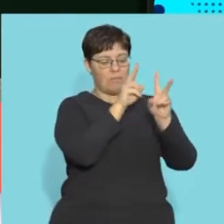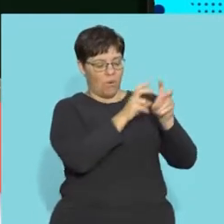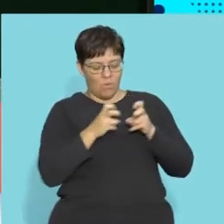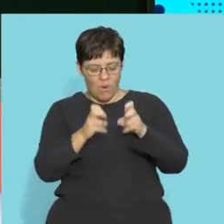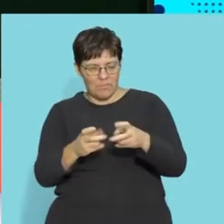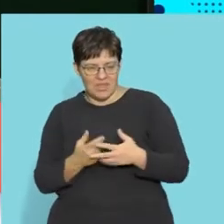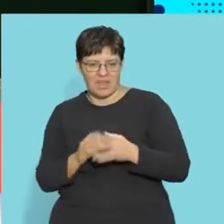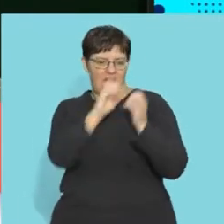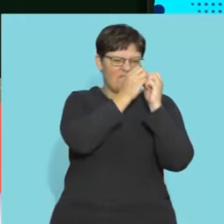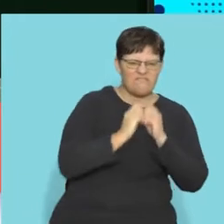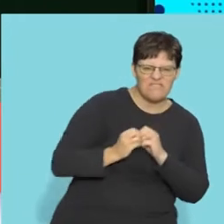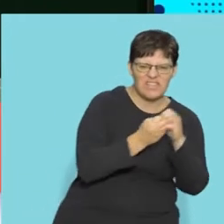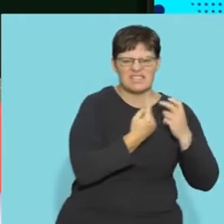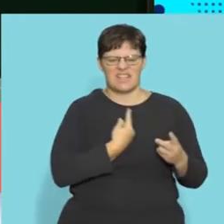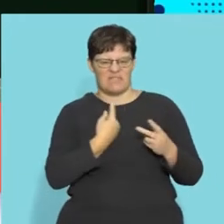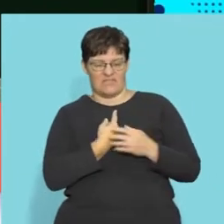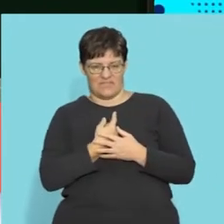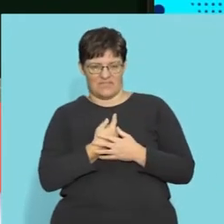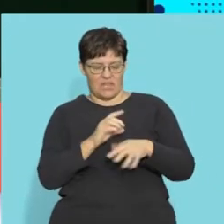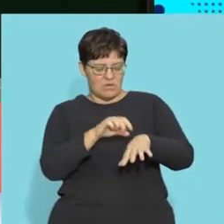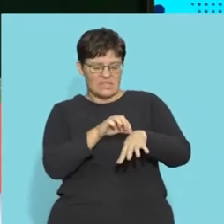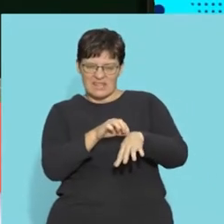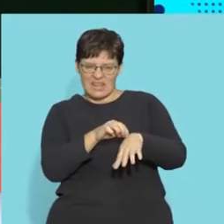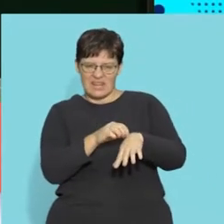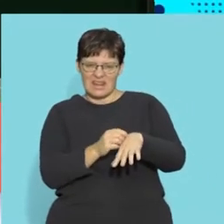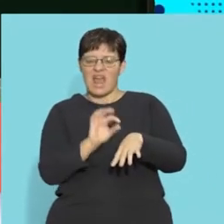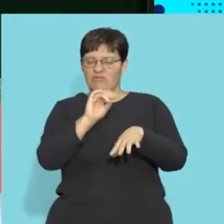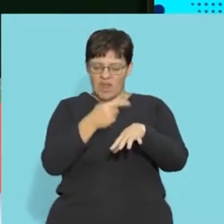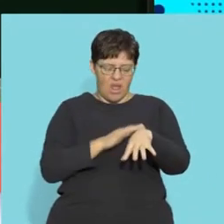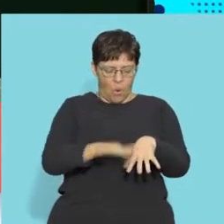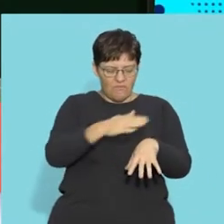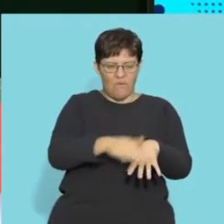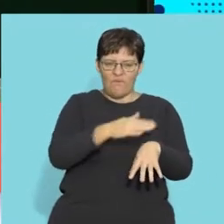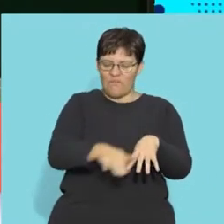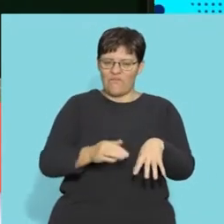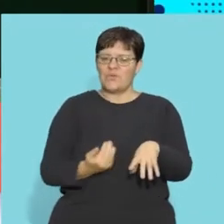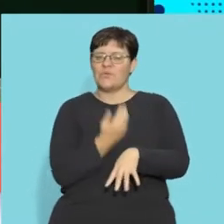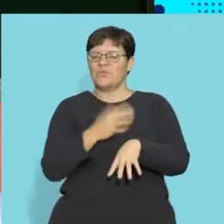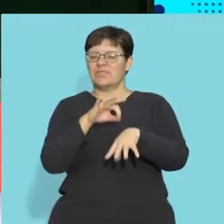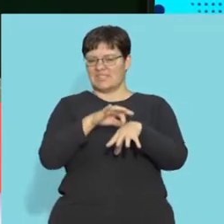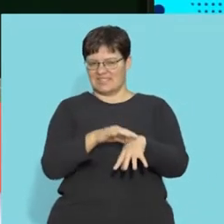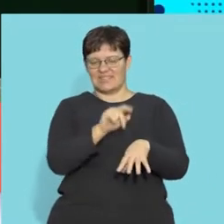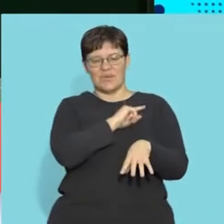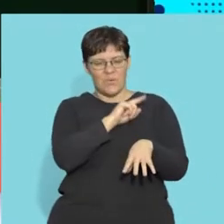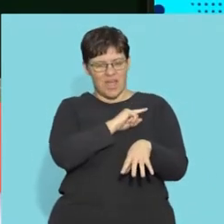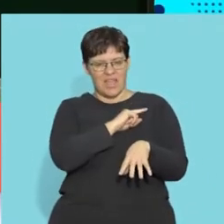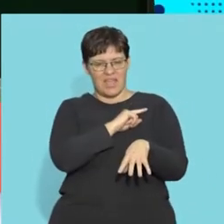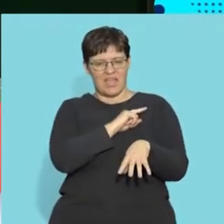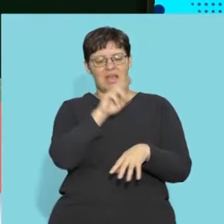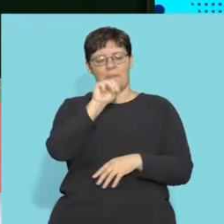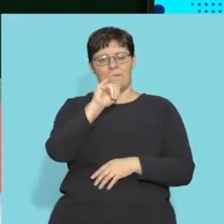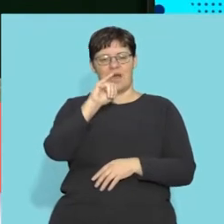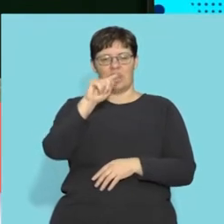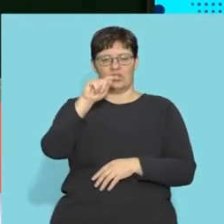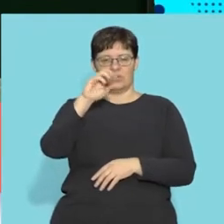It makes a copy of it. It repairs itself. Like your skin cells, every day you've got new, basically new skin because of